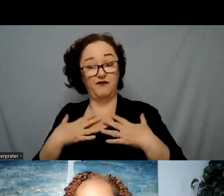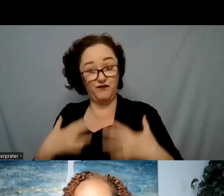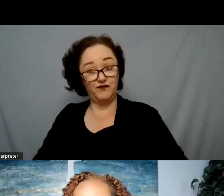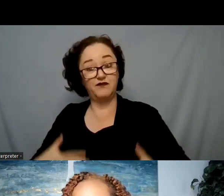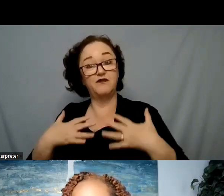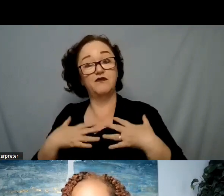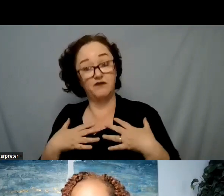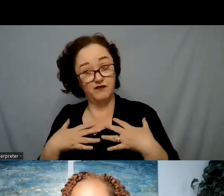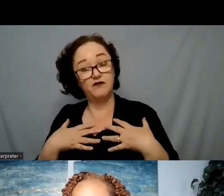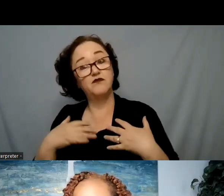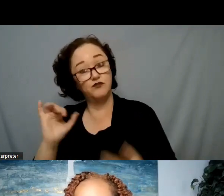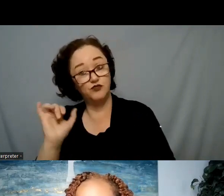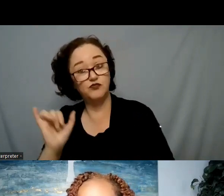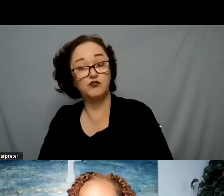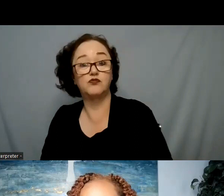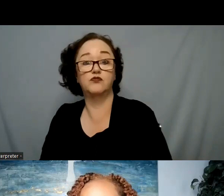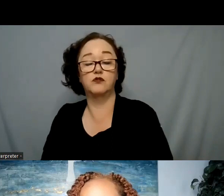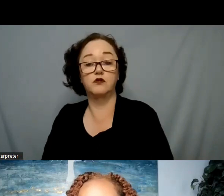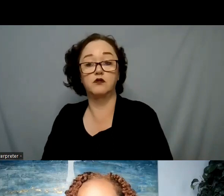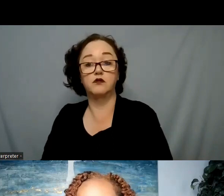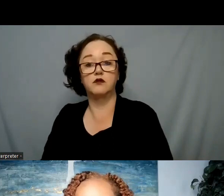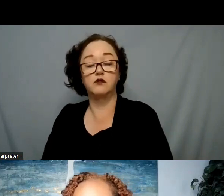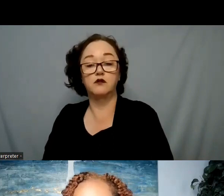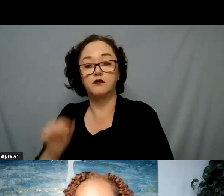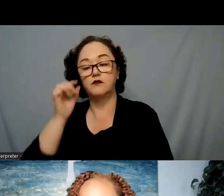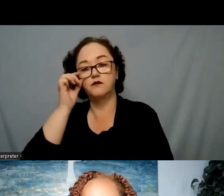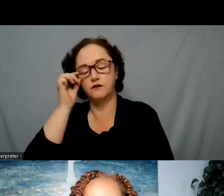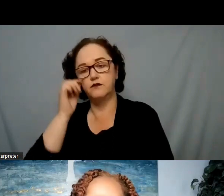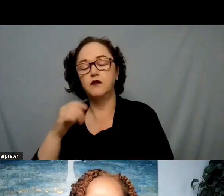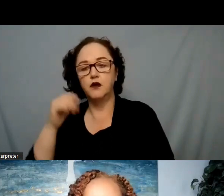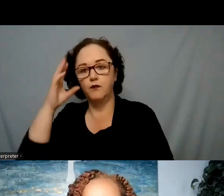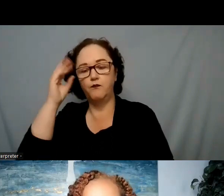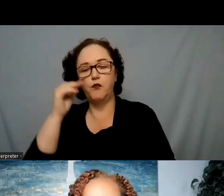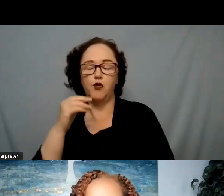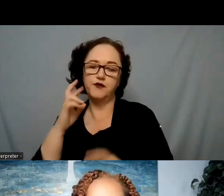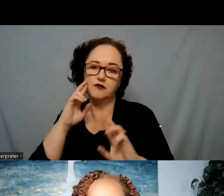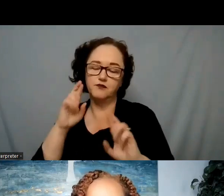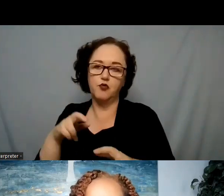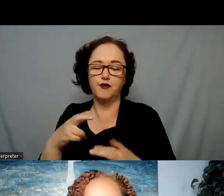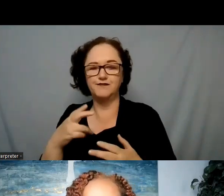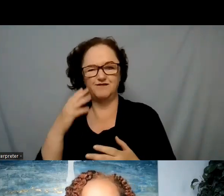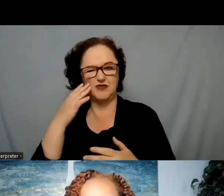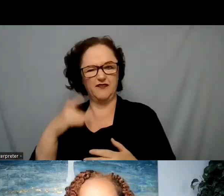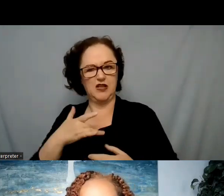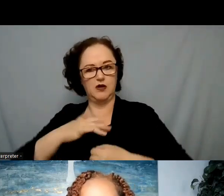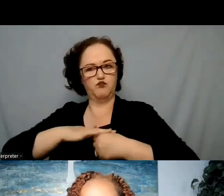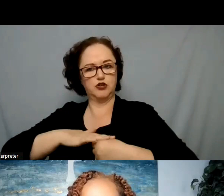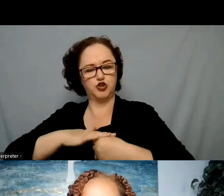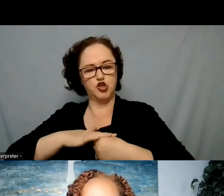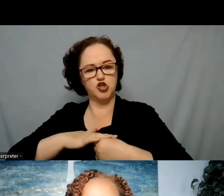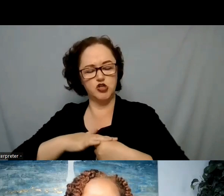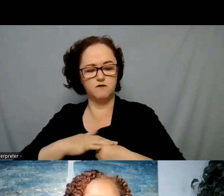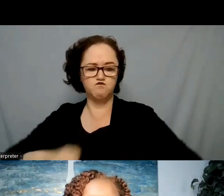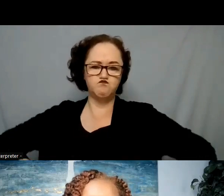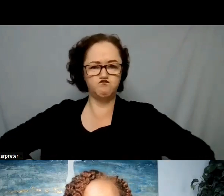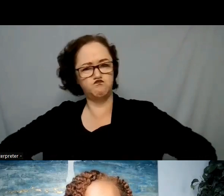and that boys report this pressure to man up and they have this fear of having